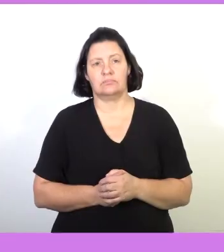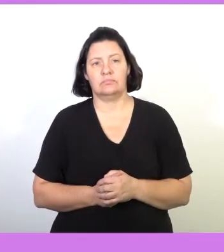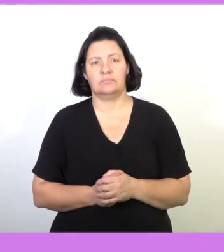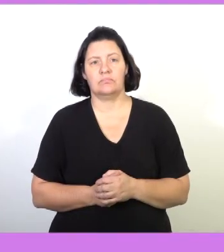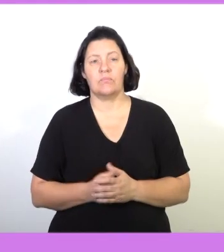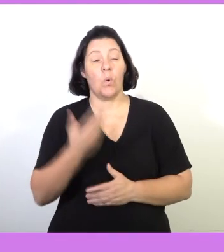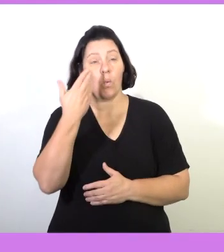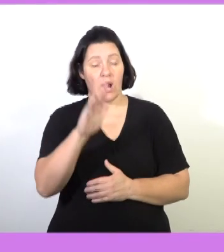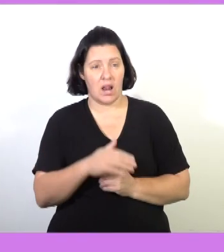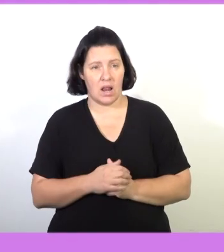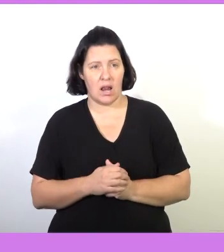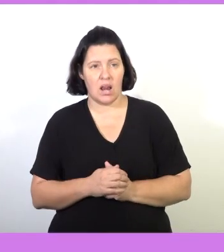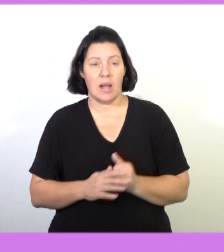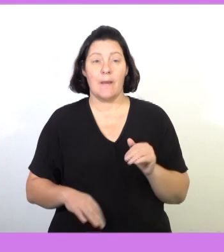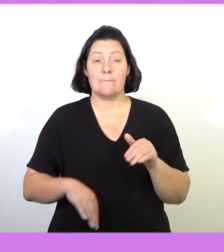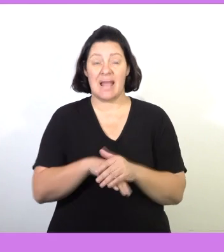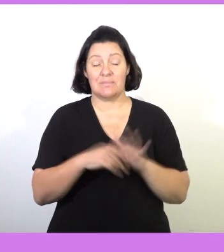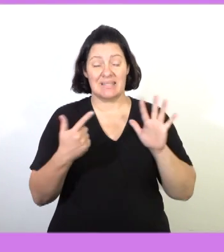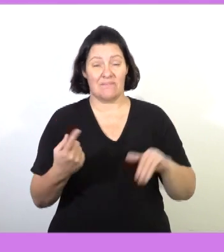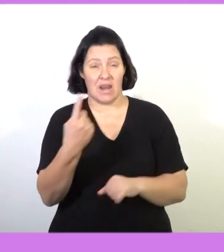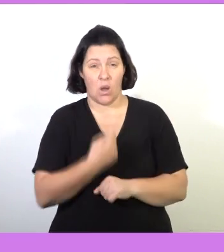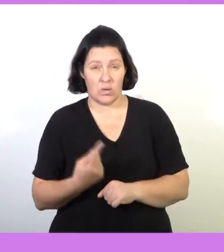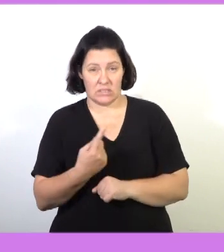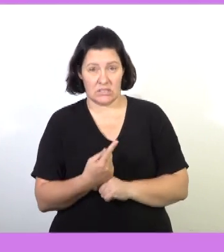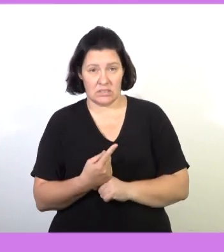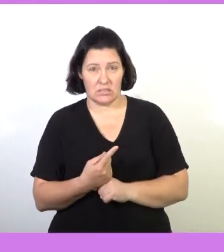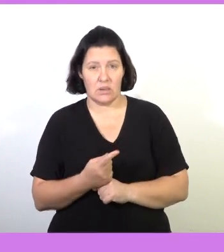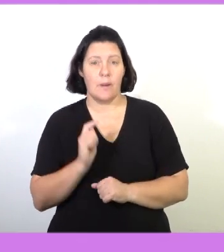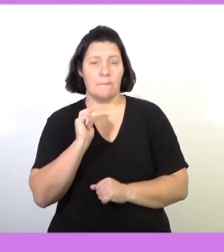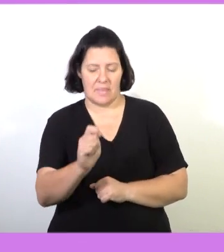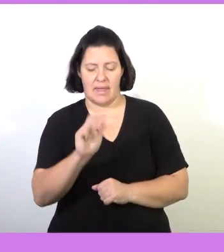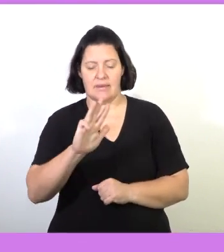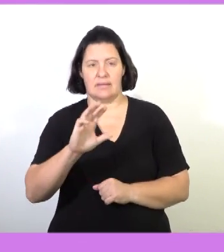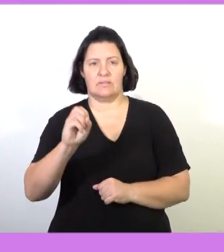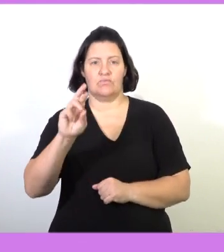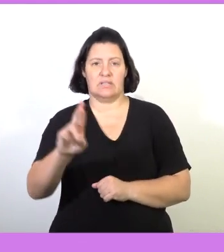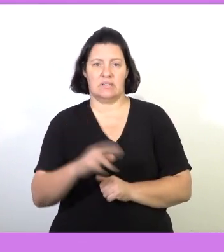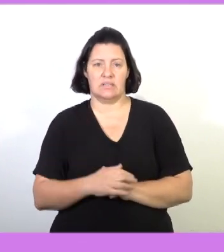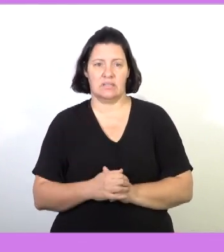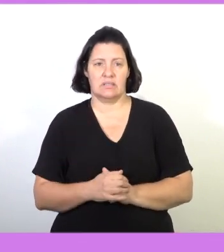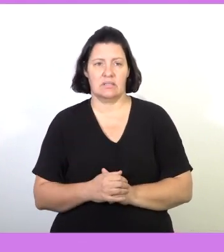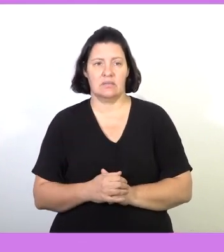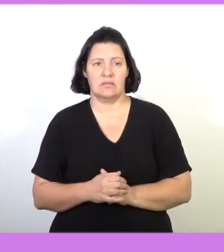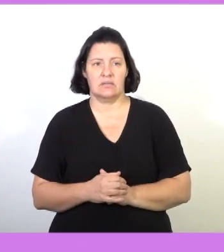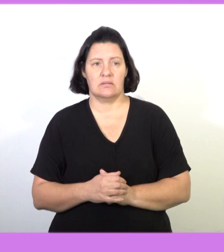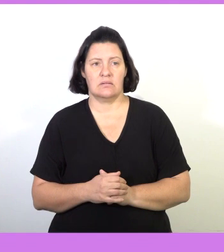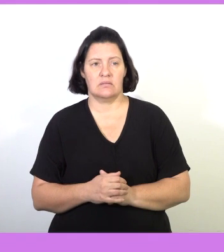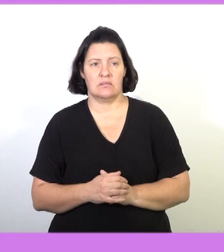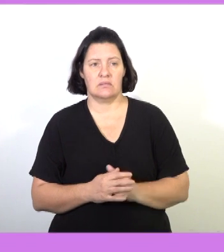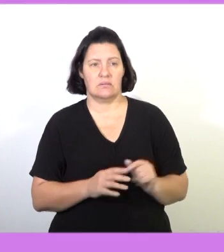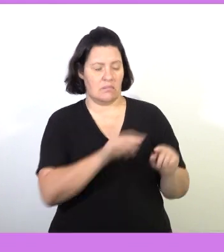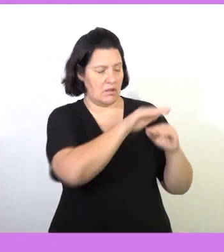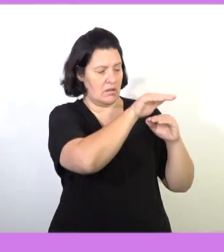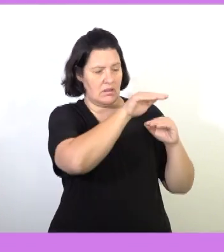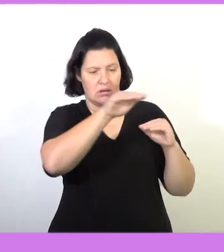So what do we know? We know that for the maximum of seven hours, Nikiwe will pay 90 rands. So our graph will be,